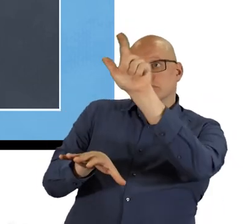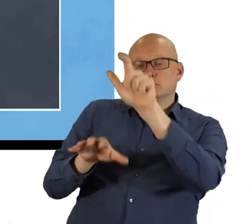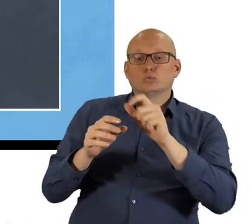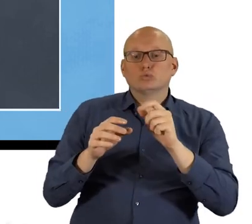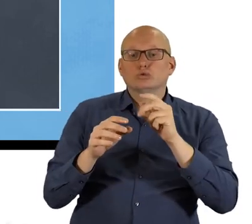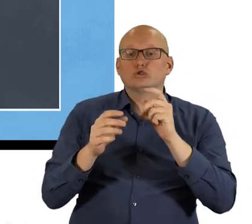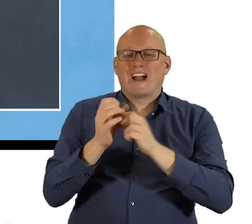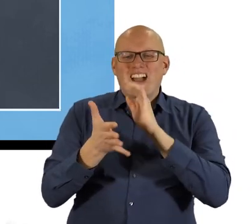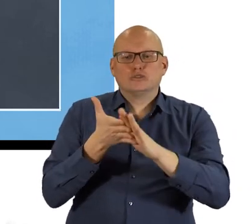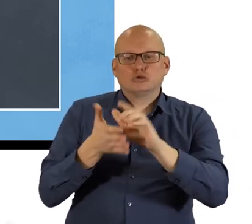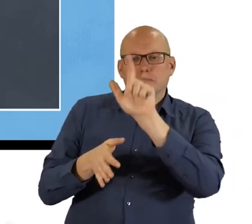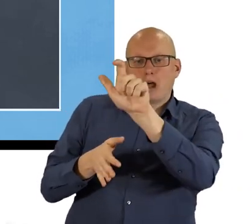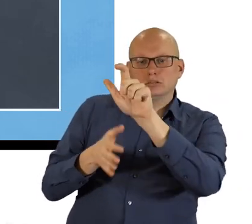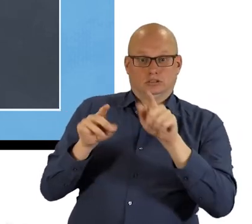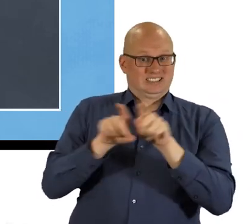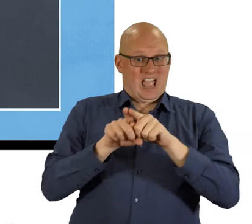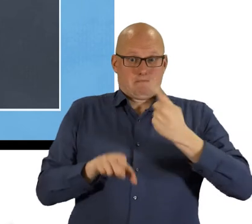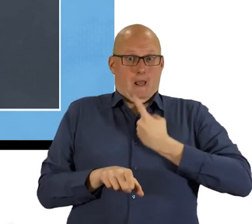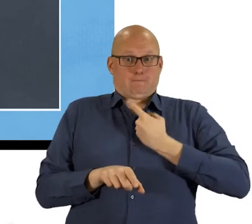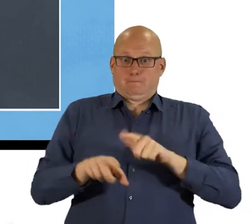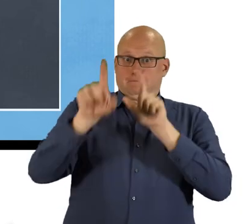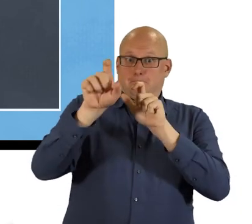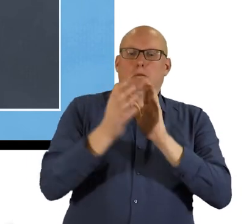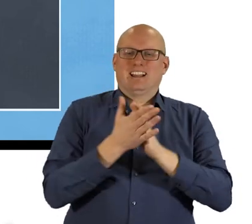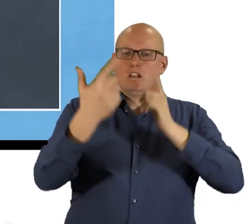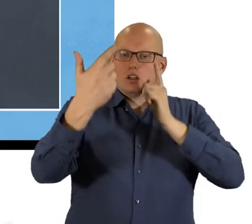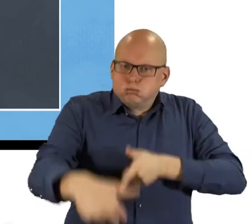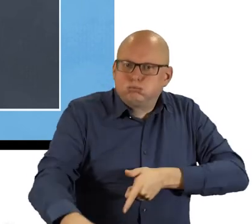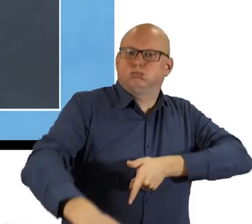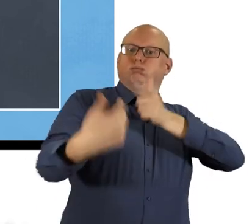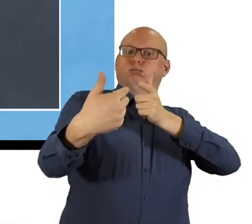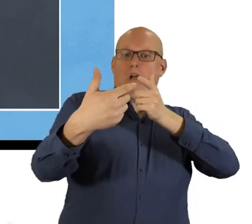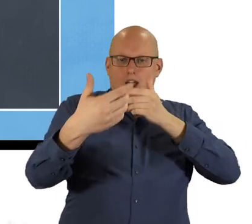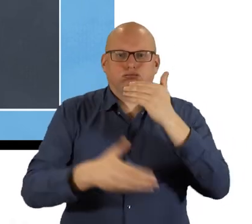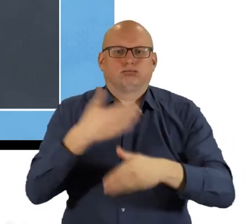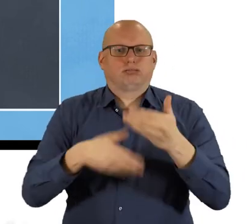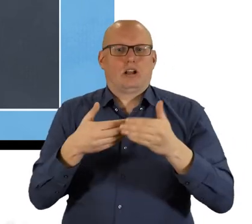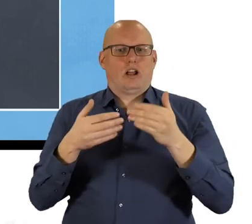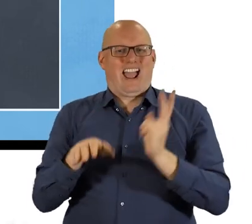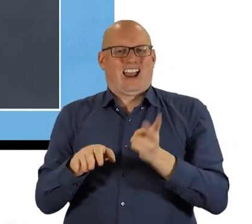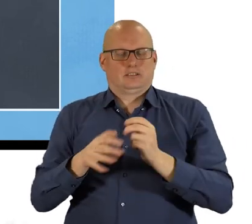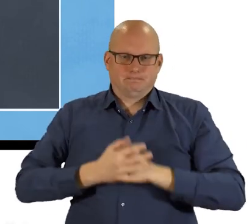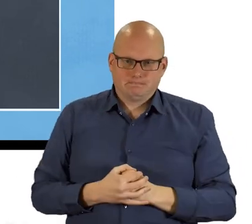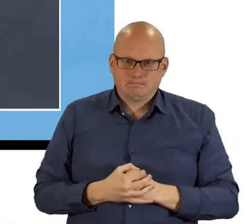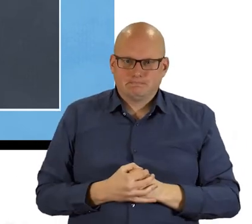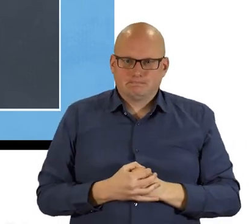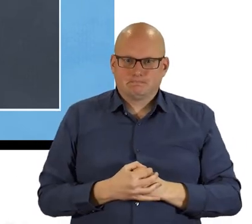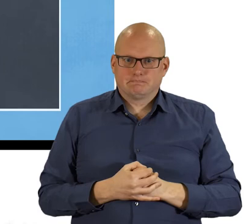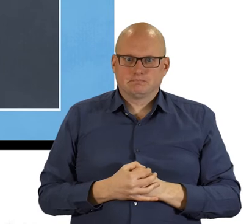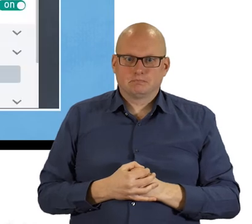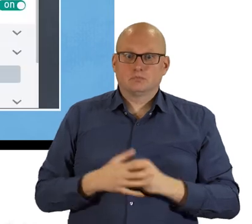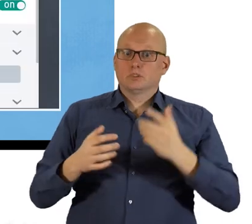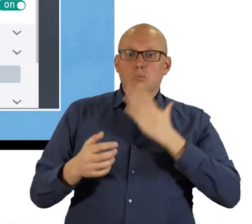button at the top of their screen, then press it yourself. The call will be re-established where you left off.